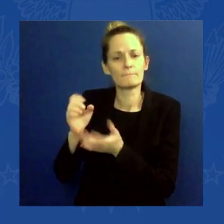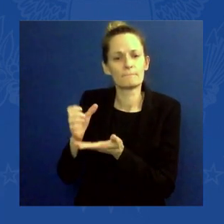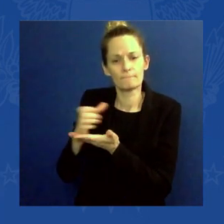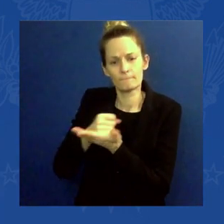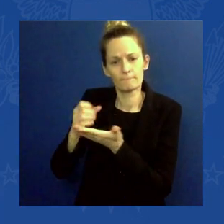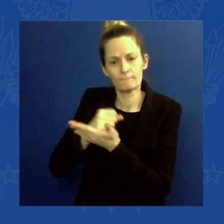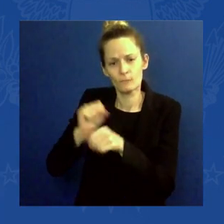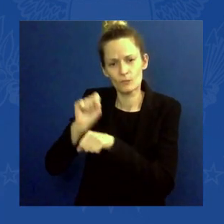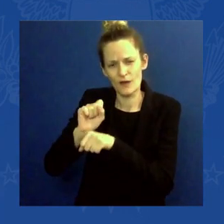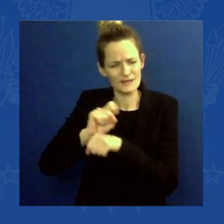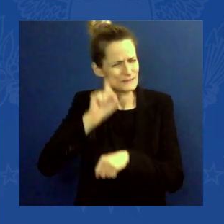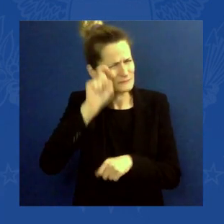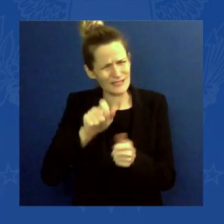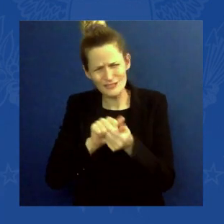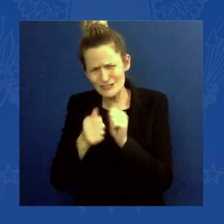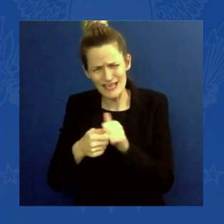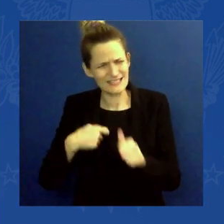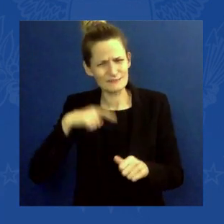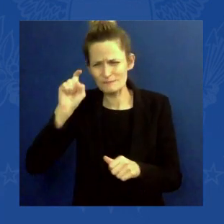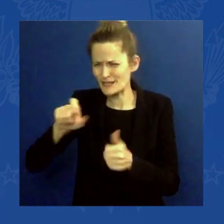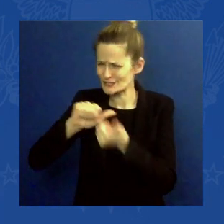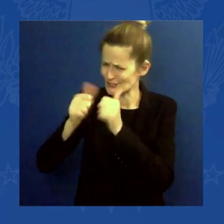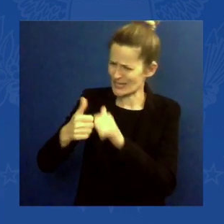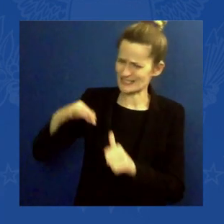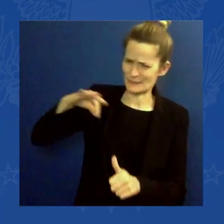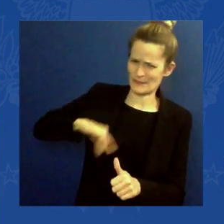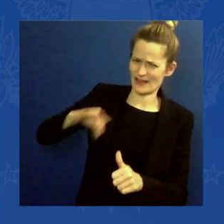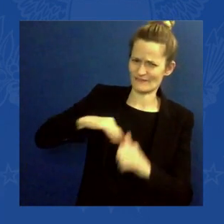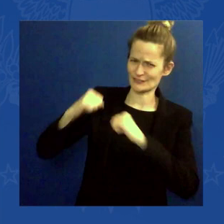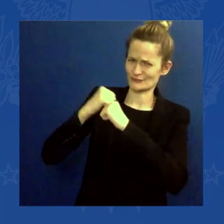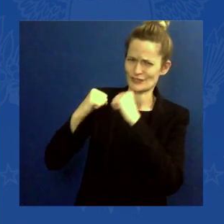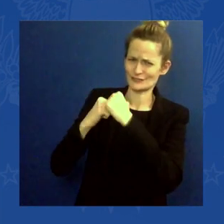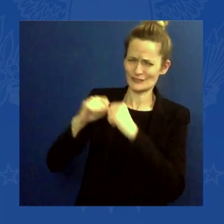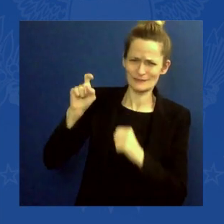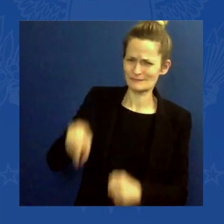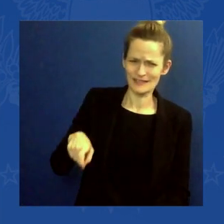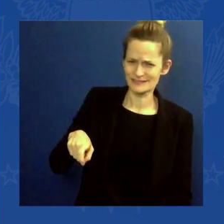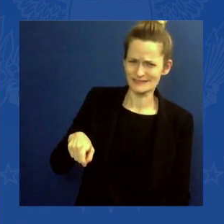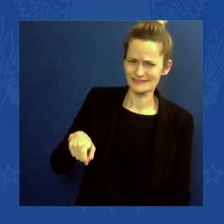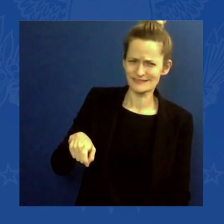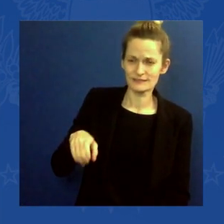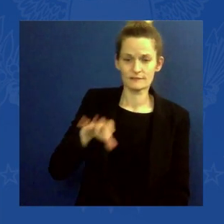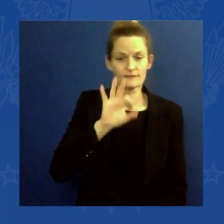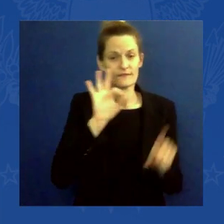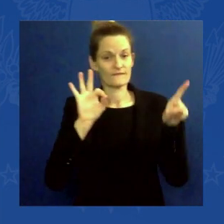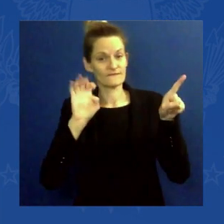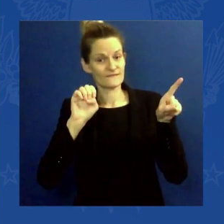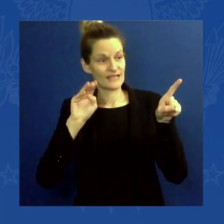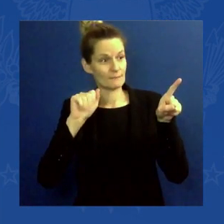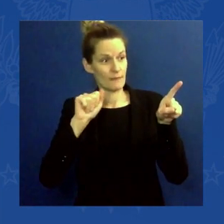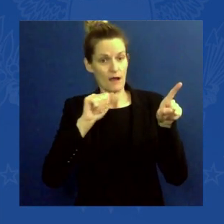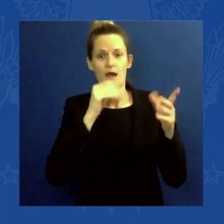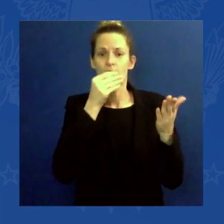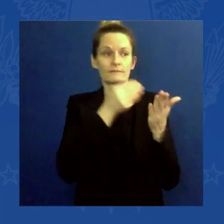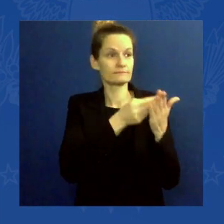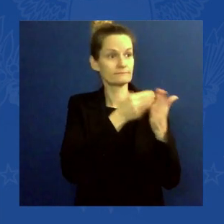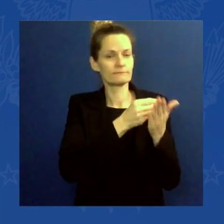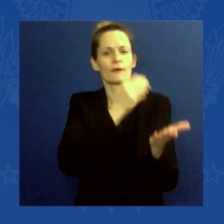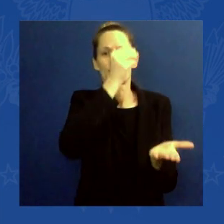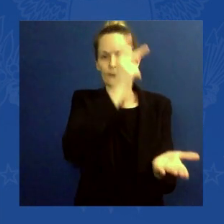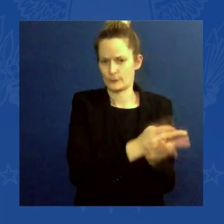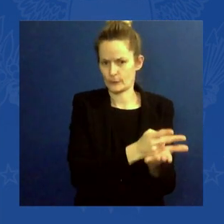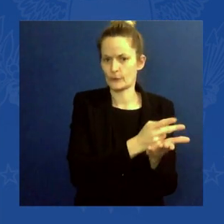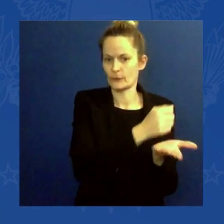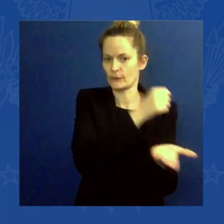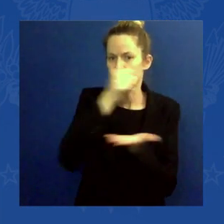FEMA has approved 33 fire management assistance grants to help Western states pay for the cost of